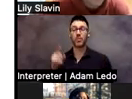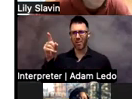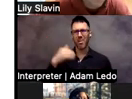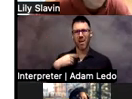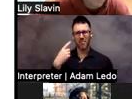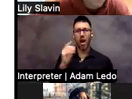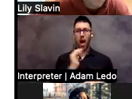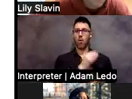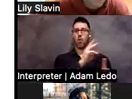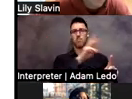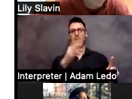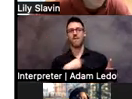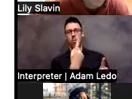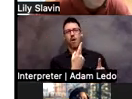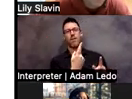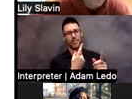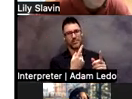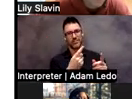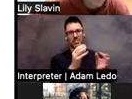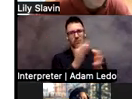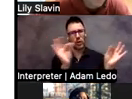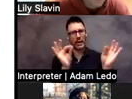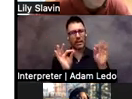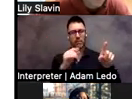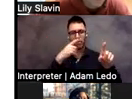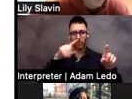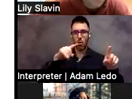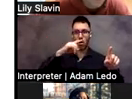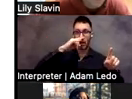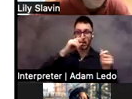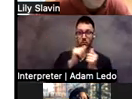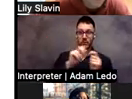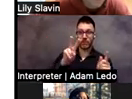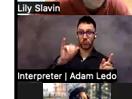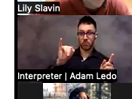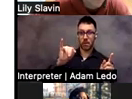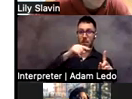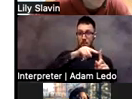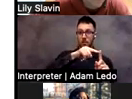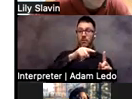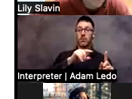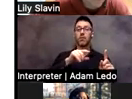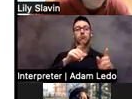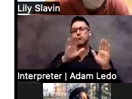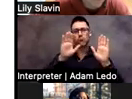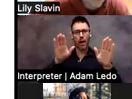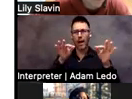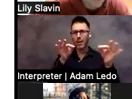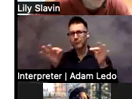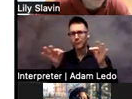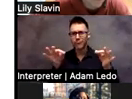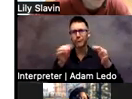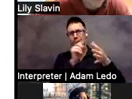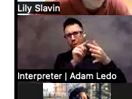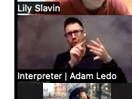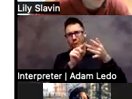website that's free and it's for kids with visual impairments. And it's, it's a really great walkthrough of the components of self